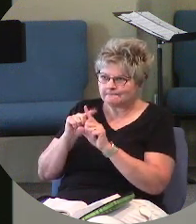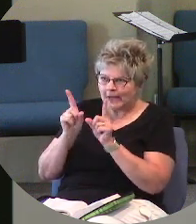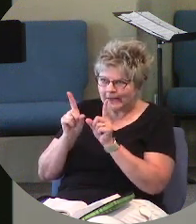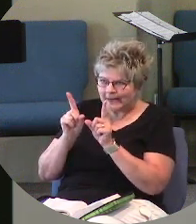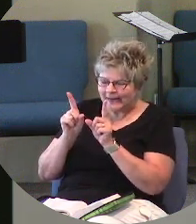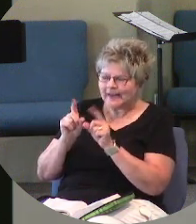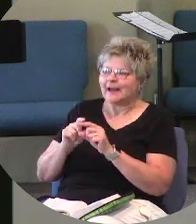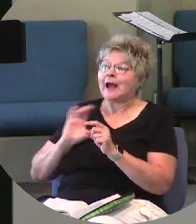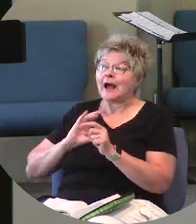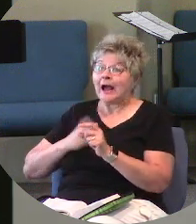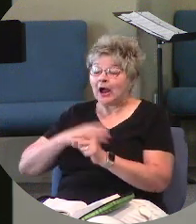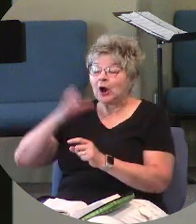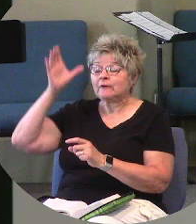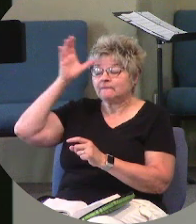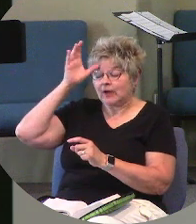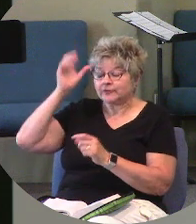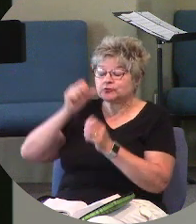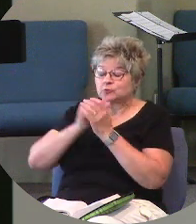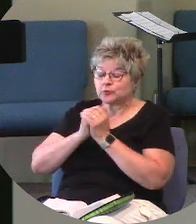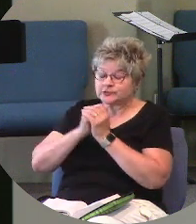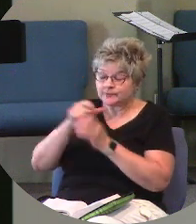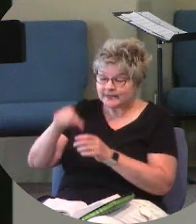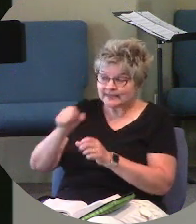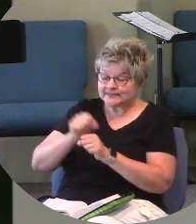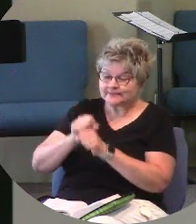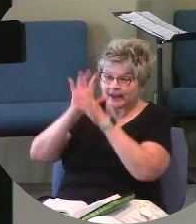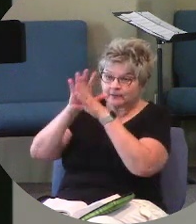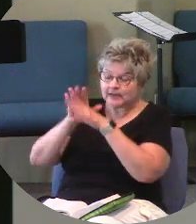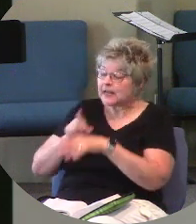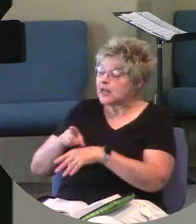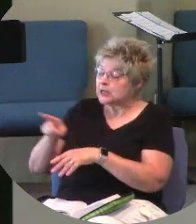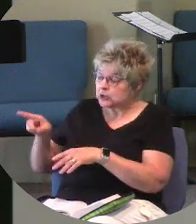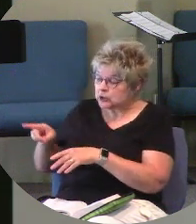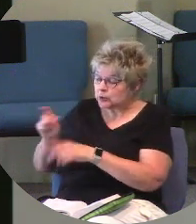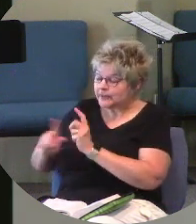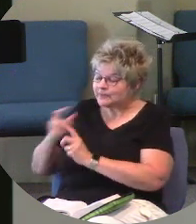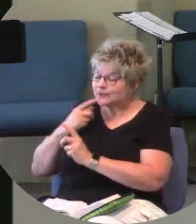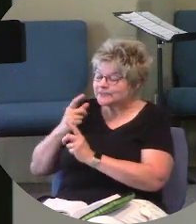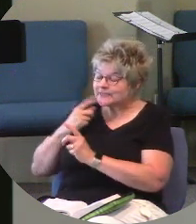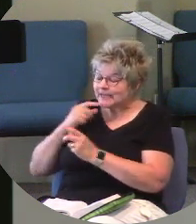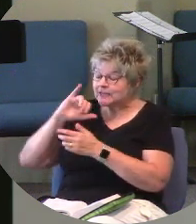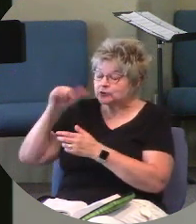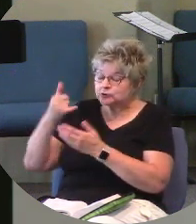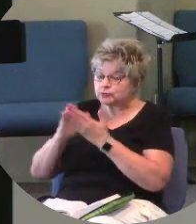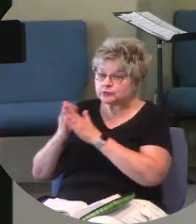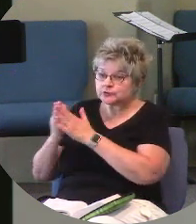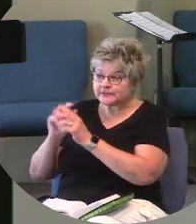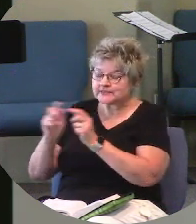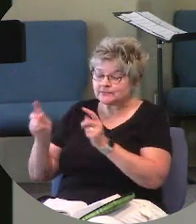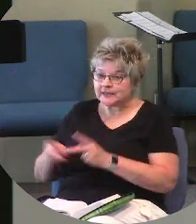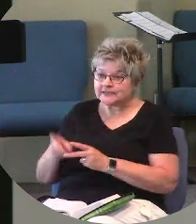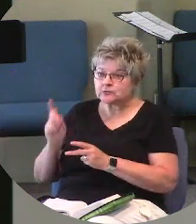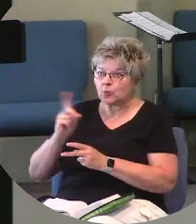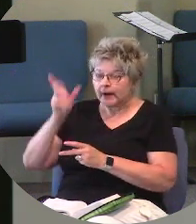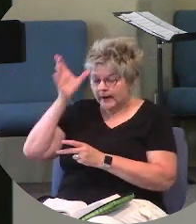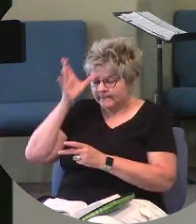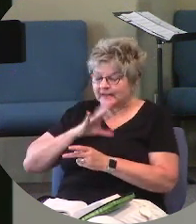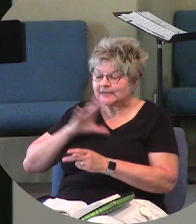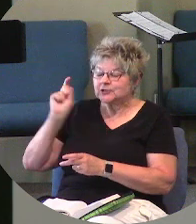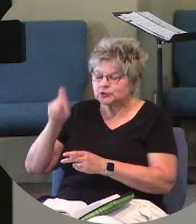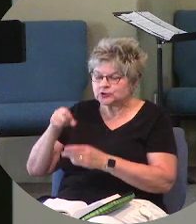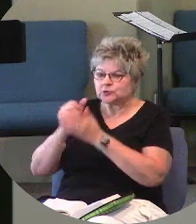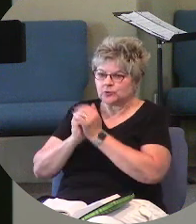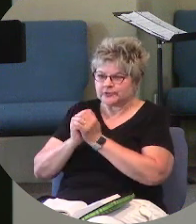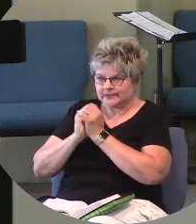Our fathers worshipped in this mountain and you people say that in Jerusalem it's the place where men ought to worship.